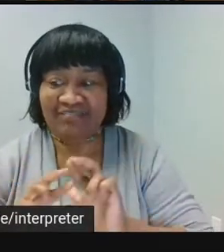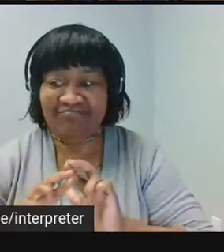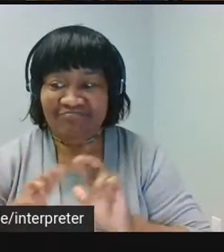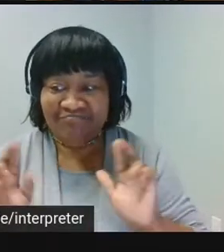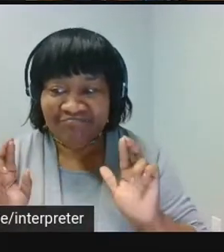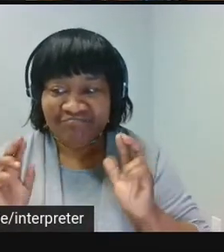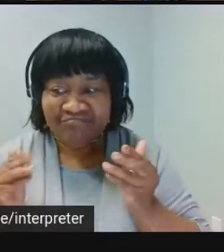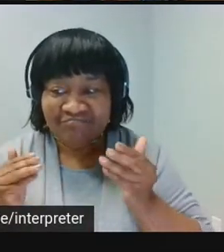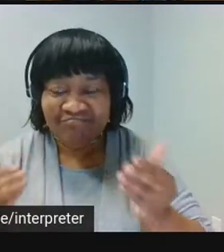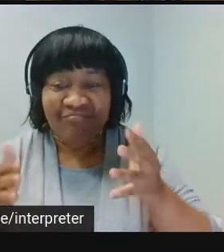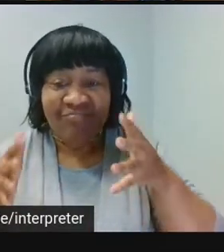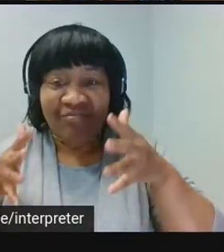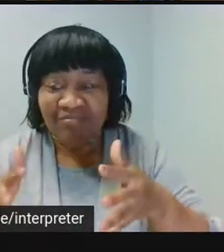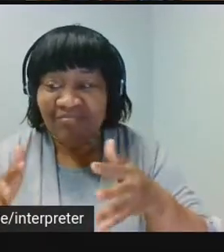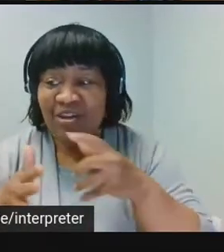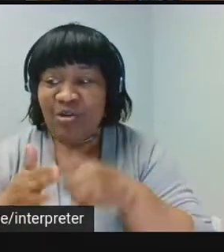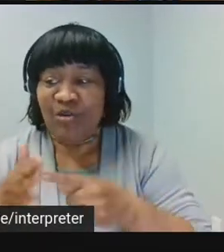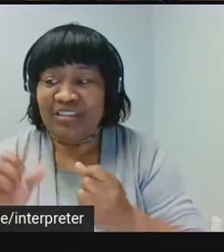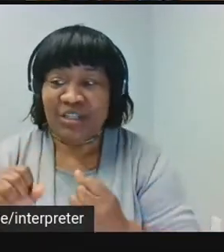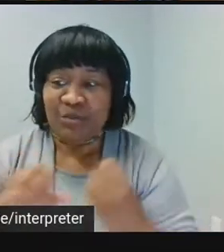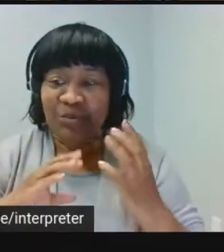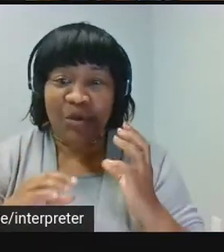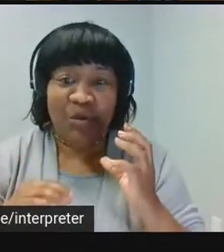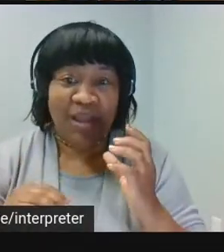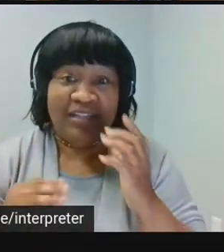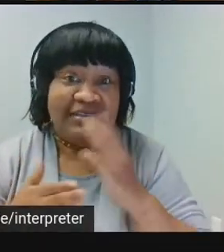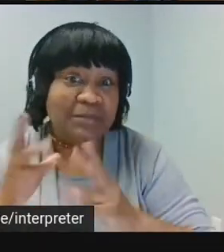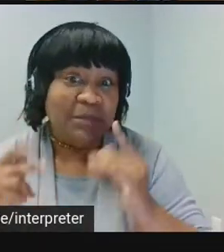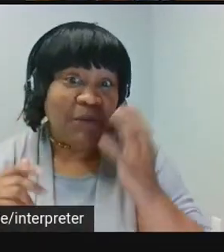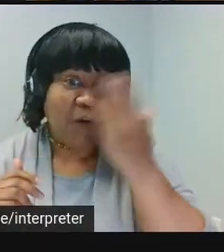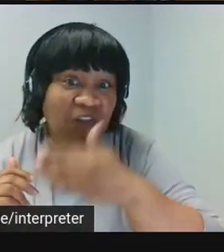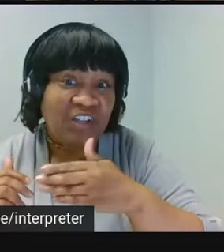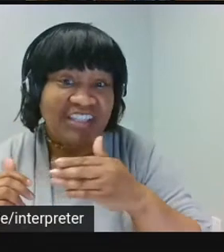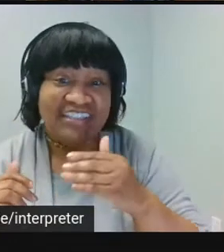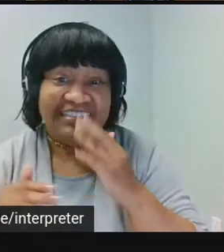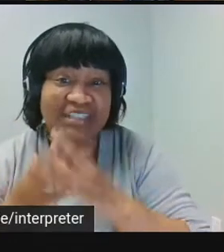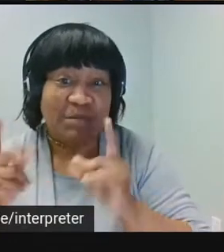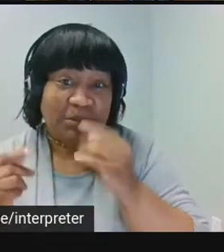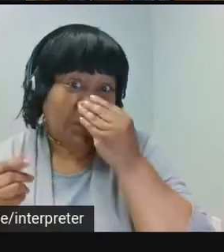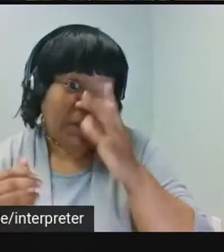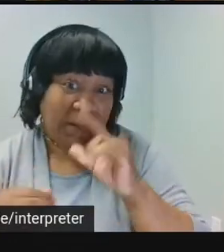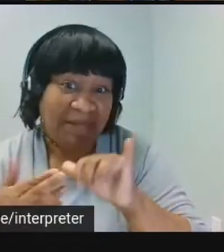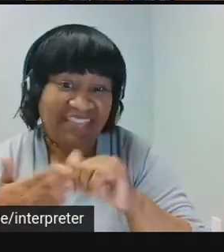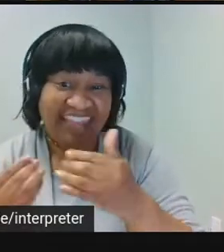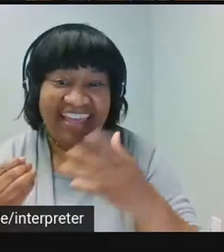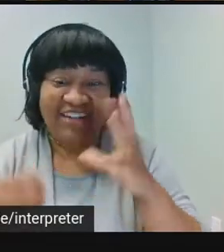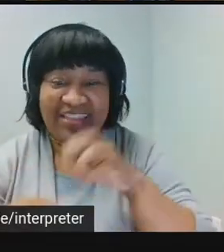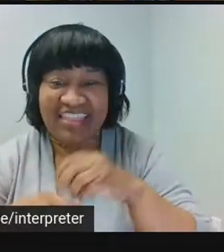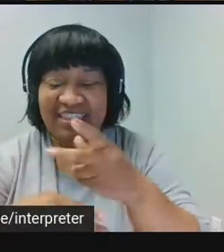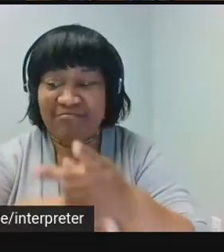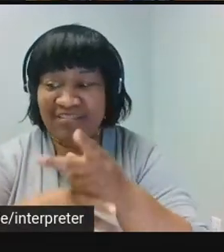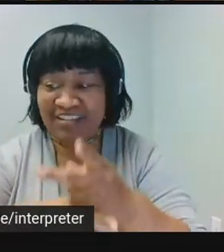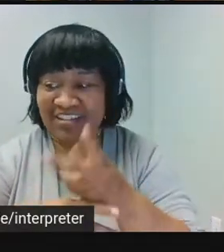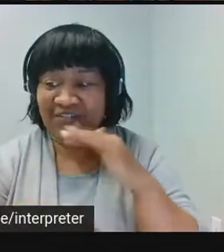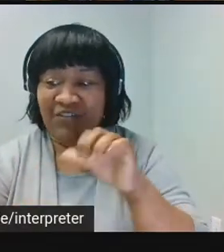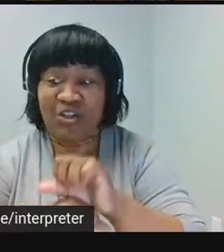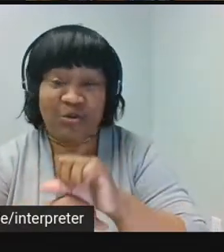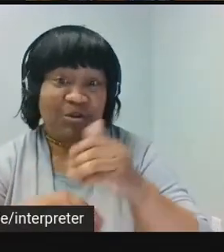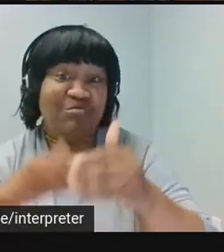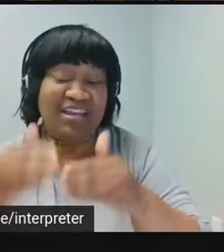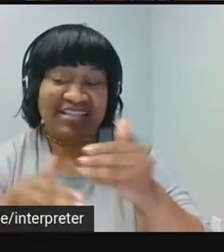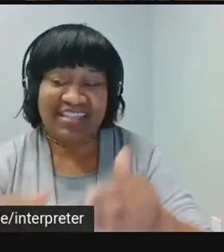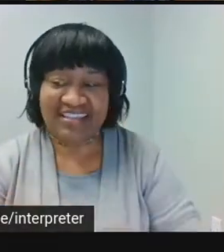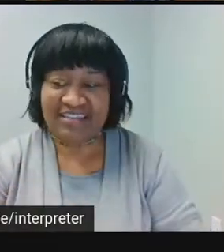the residual, what gets thrown away or overlooked, what no one really cares about in the production or work process.